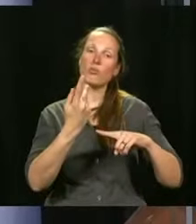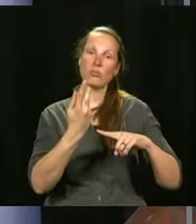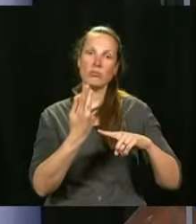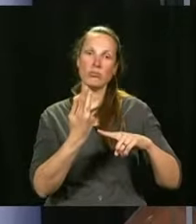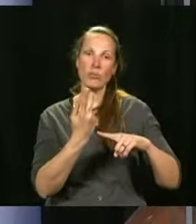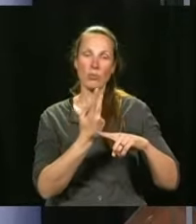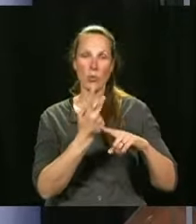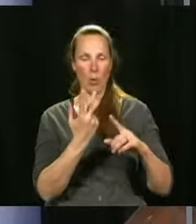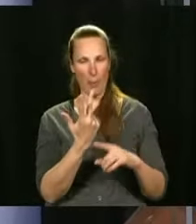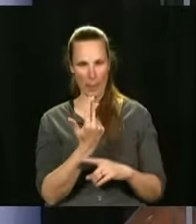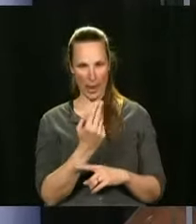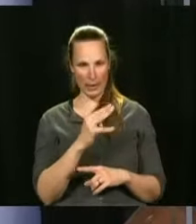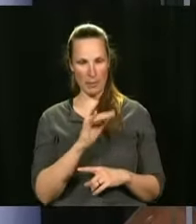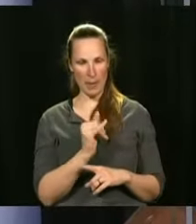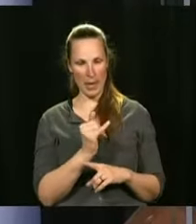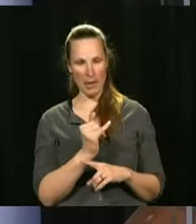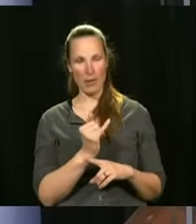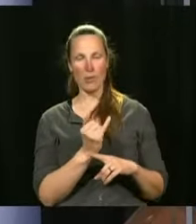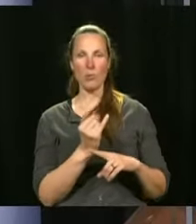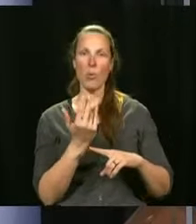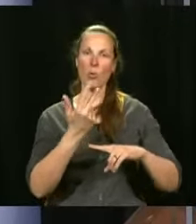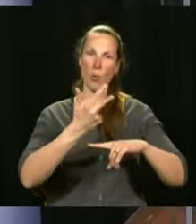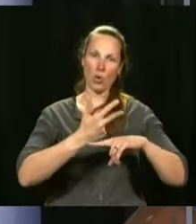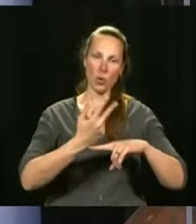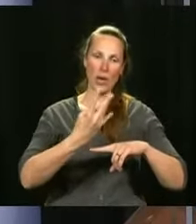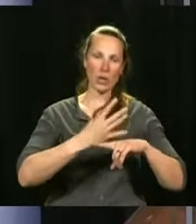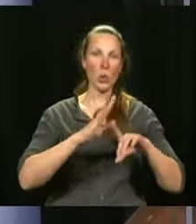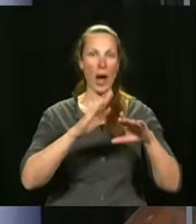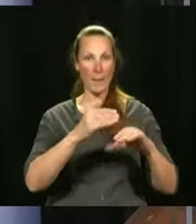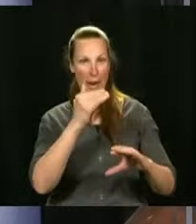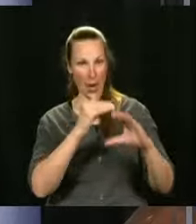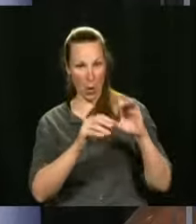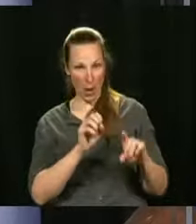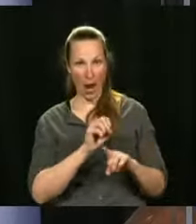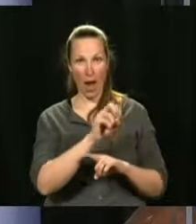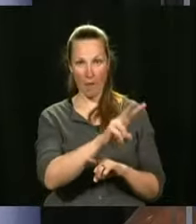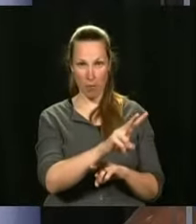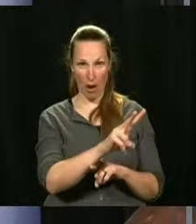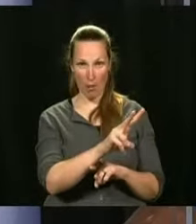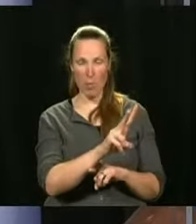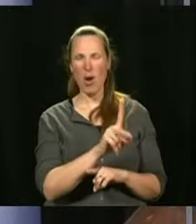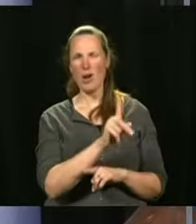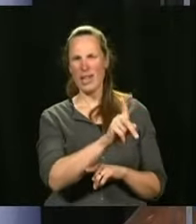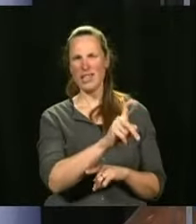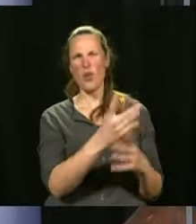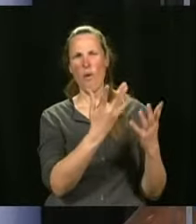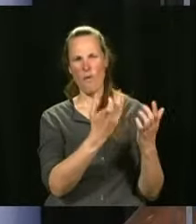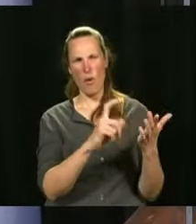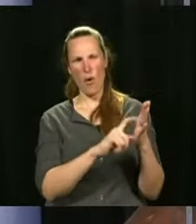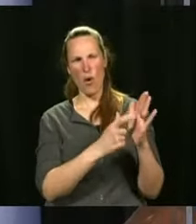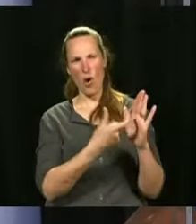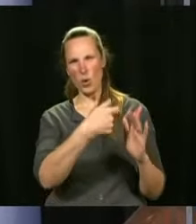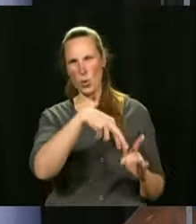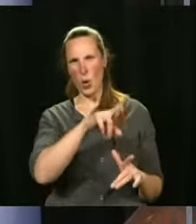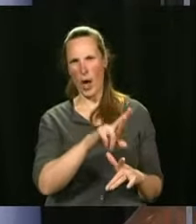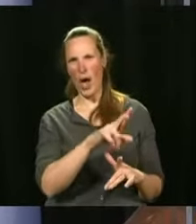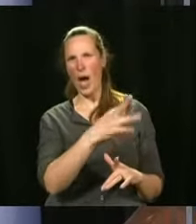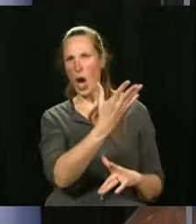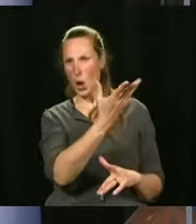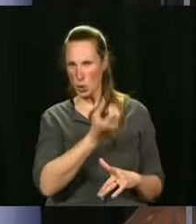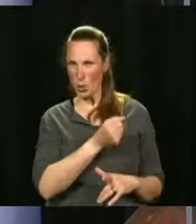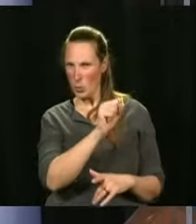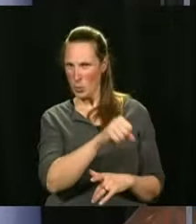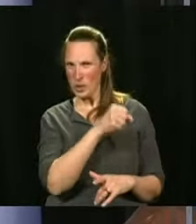after the 13th of May and you'll be told will you do you want to have a digital vaccination proof in your case you will say yes and then you will get